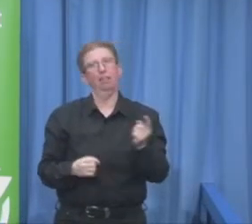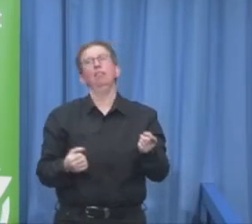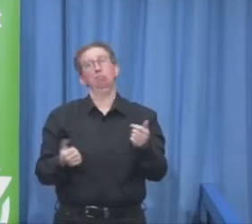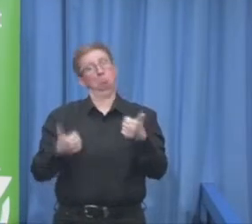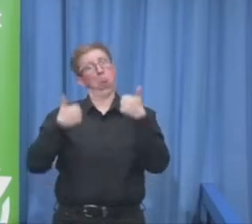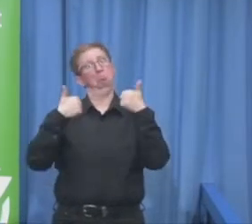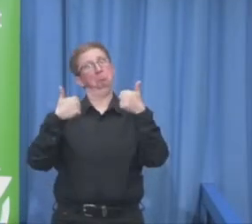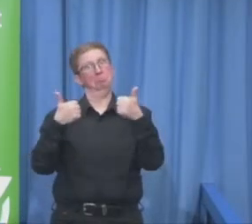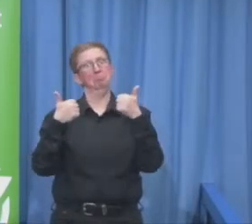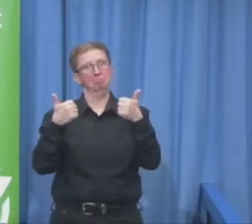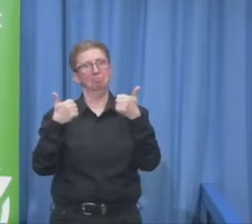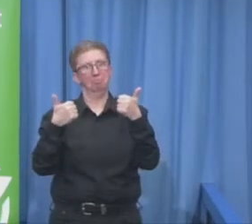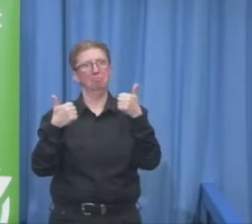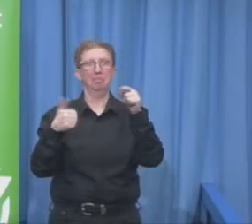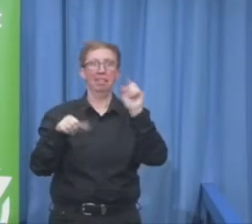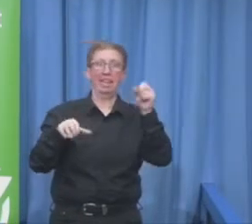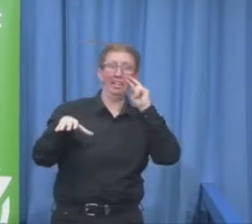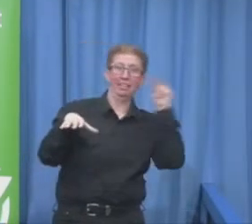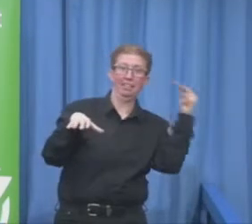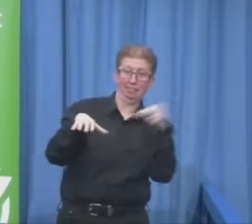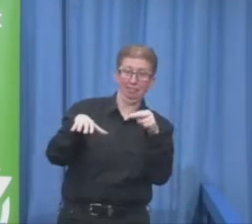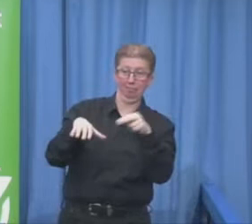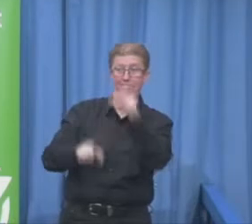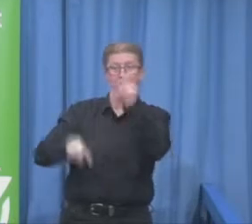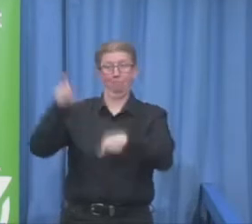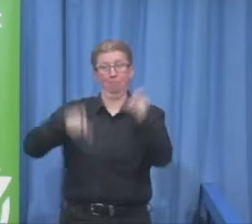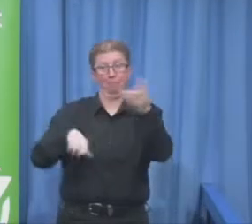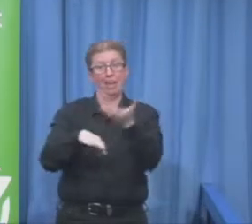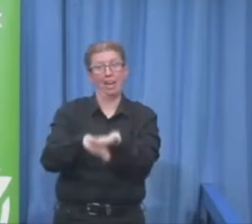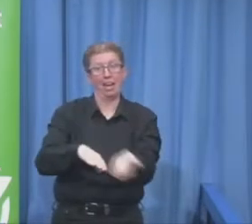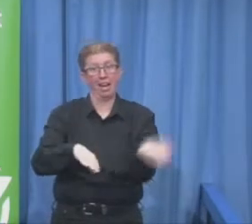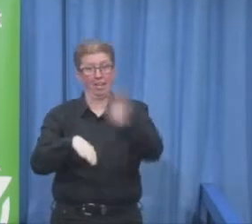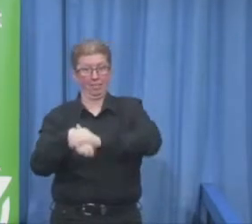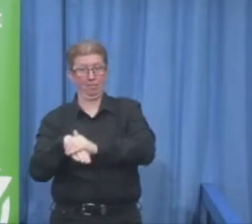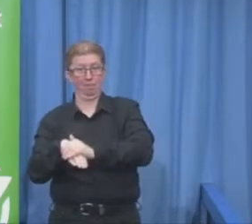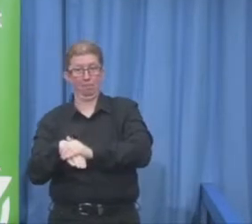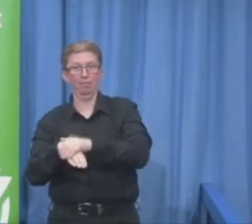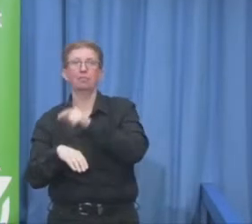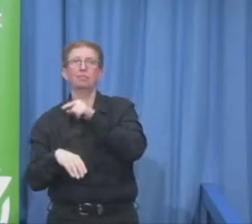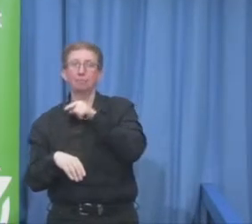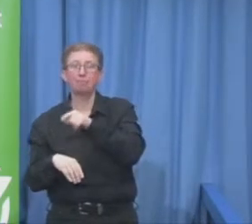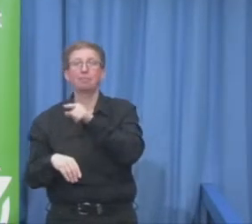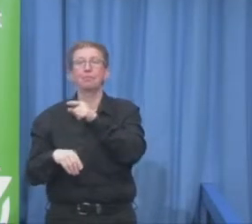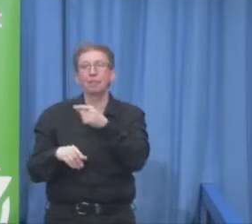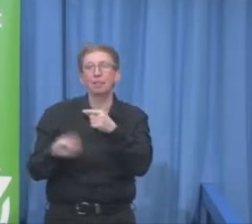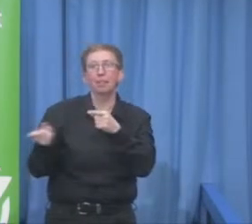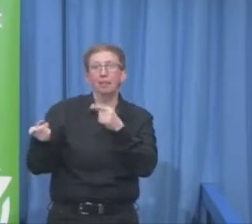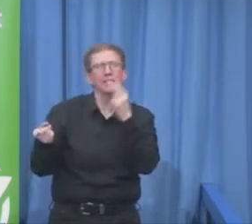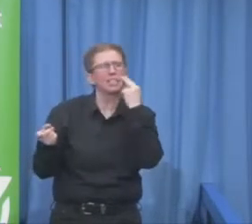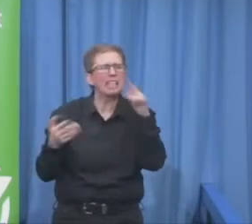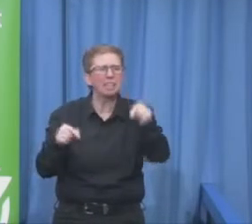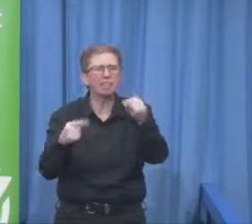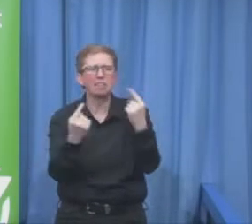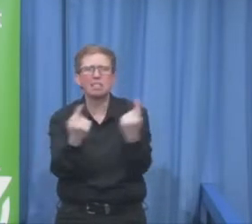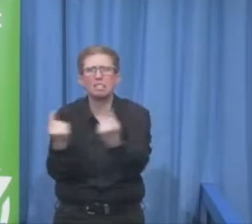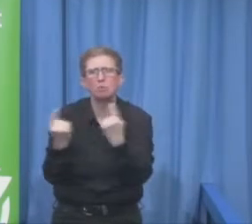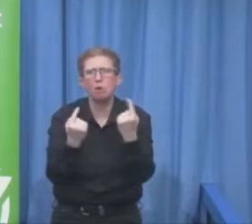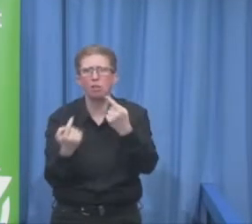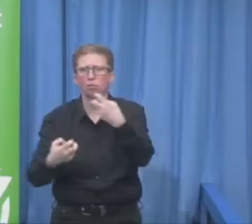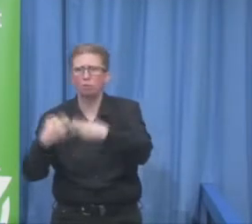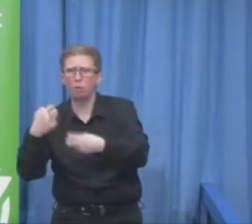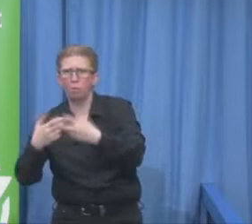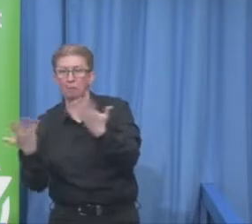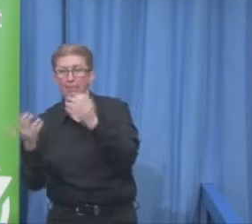don't only say how the situation looks like let's say in regards to the data availability of young persons with